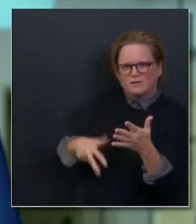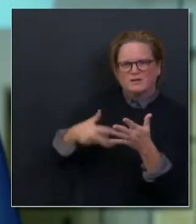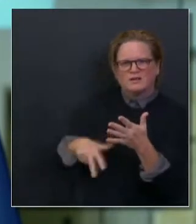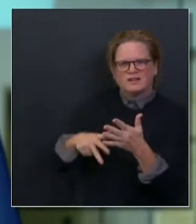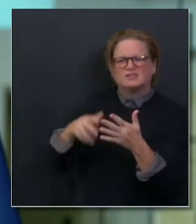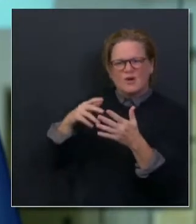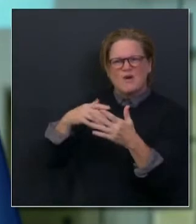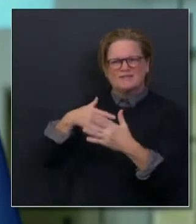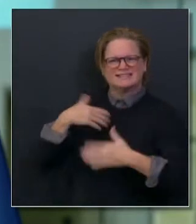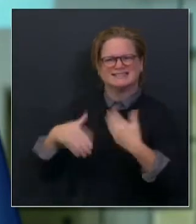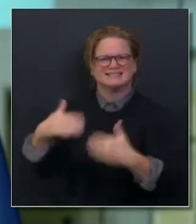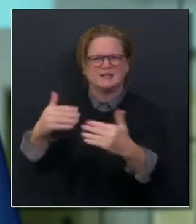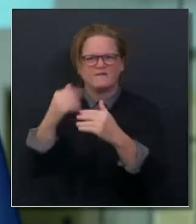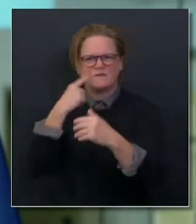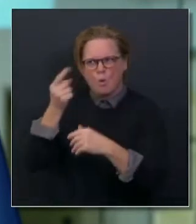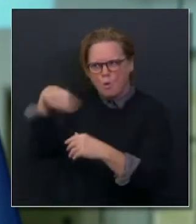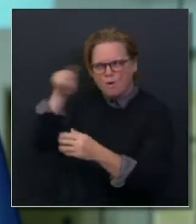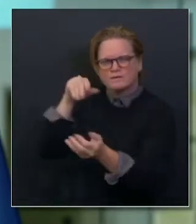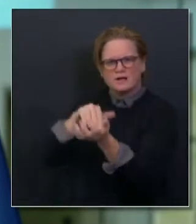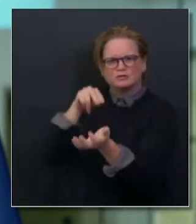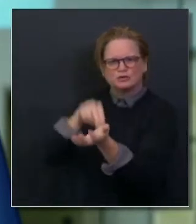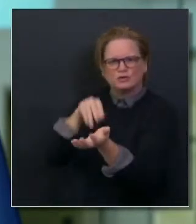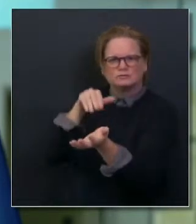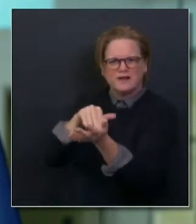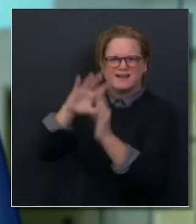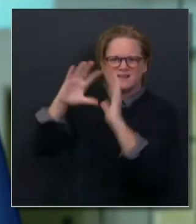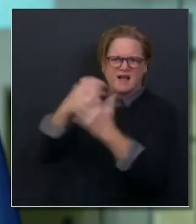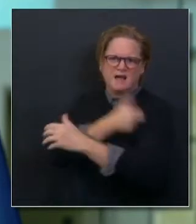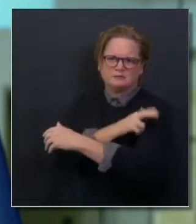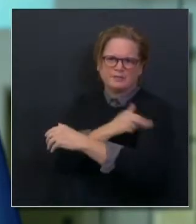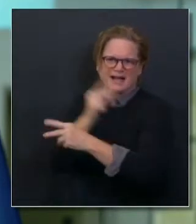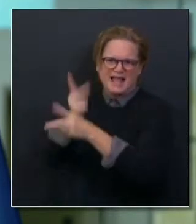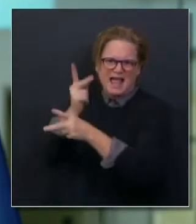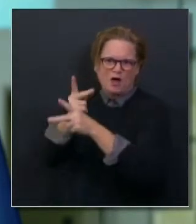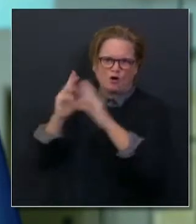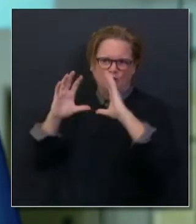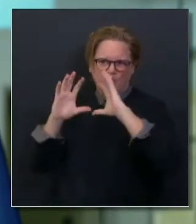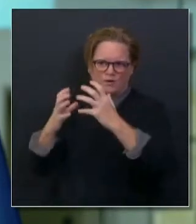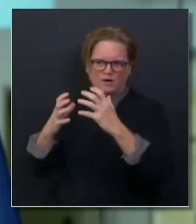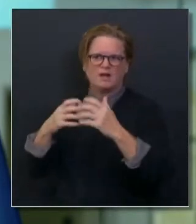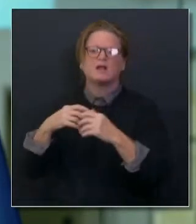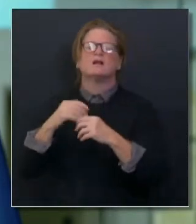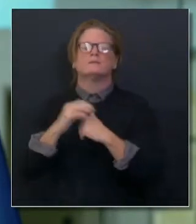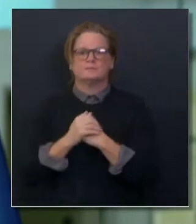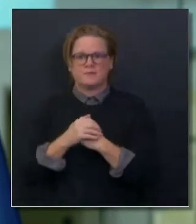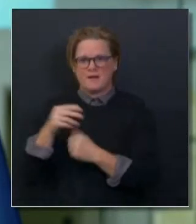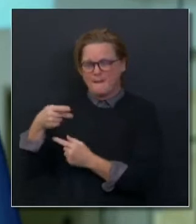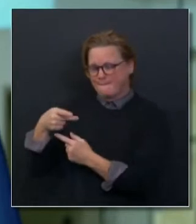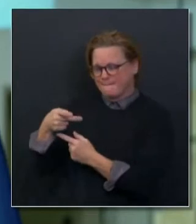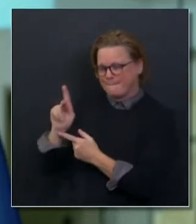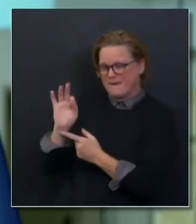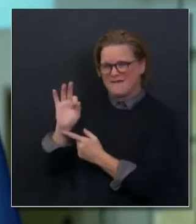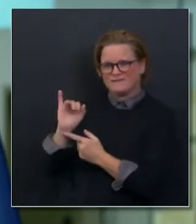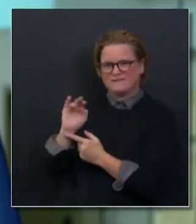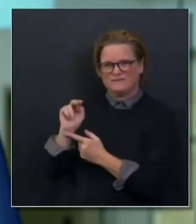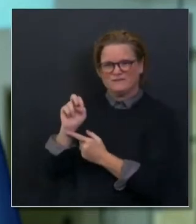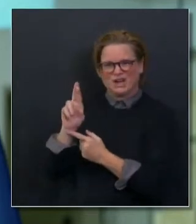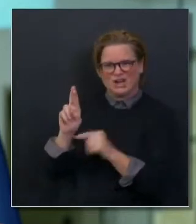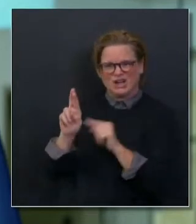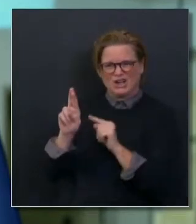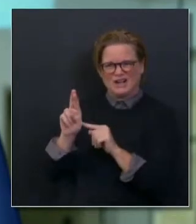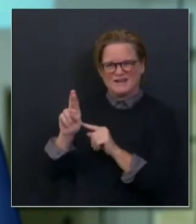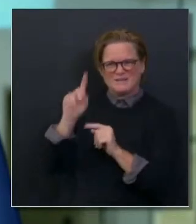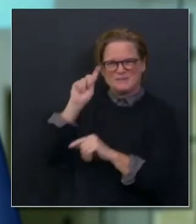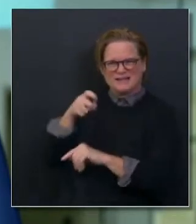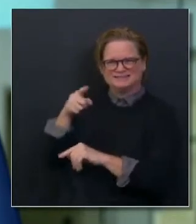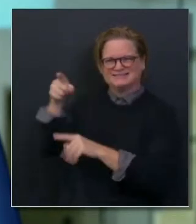dose, Pfizer, 21 days till the second dose, Moderna, 28 days till the second dose. But even after the first